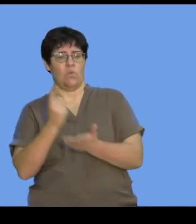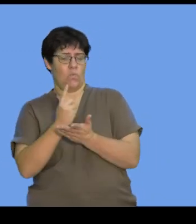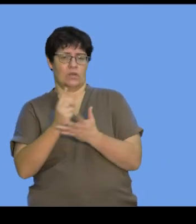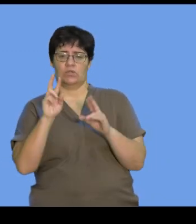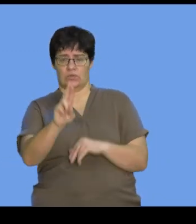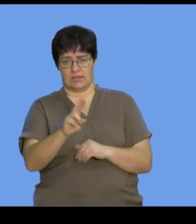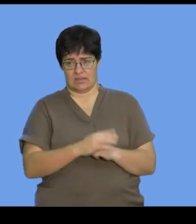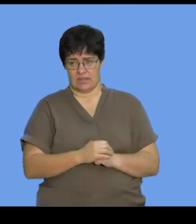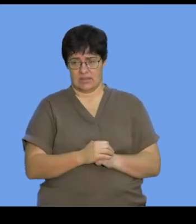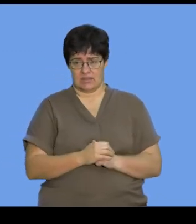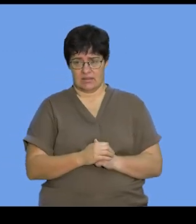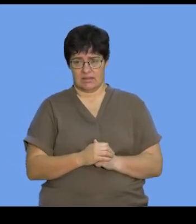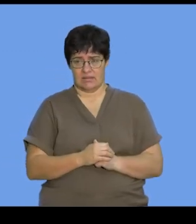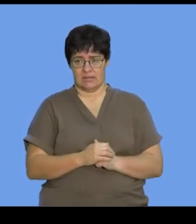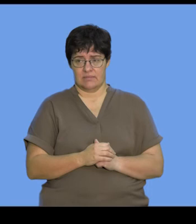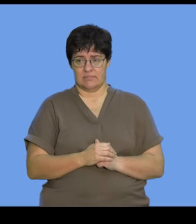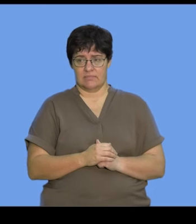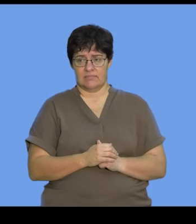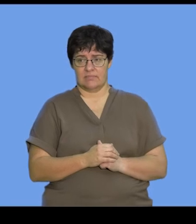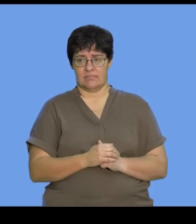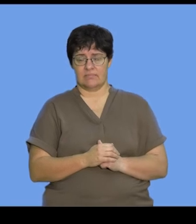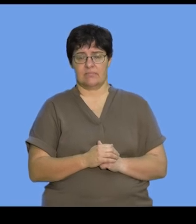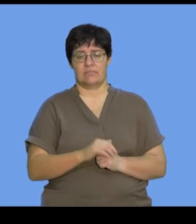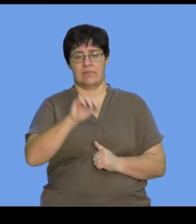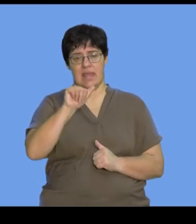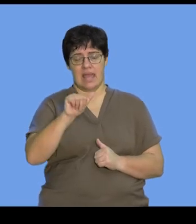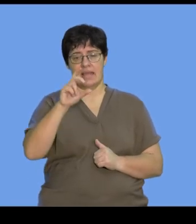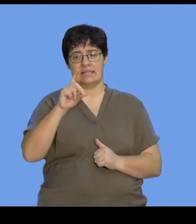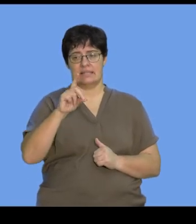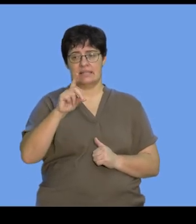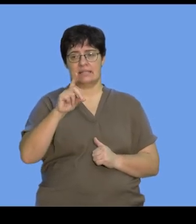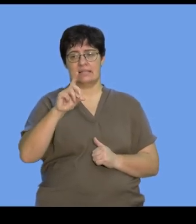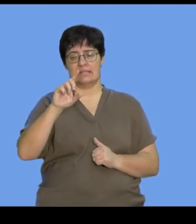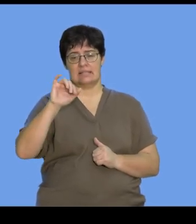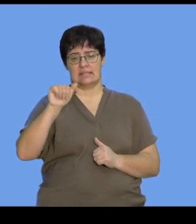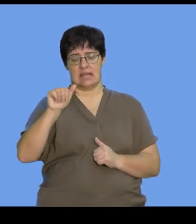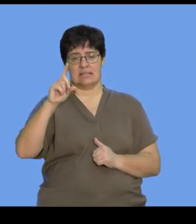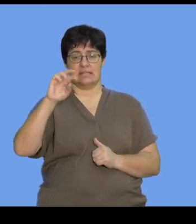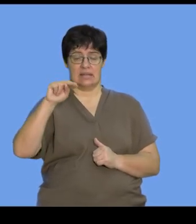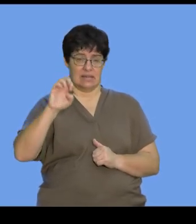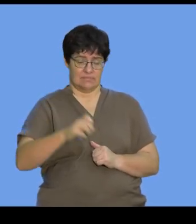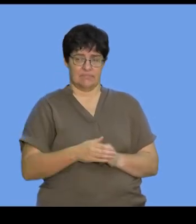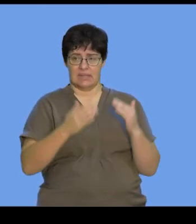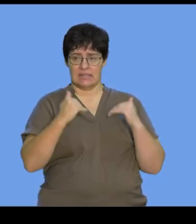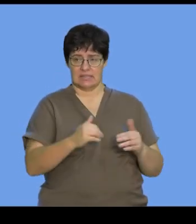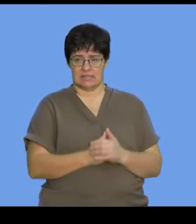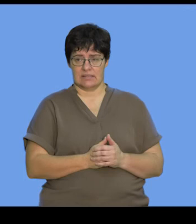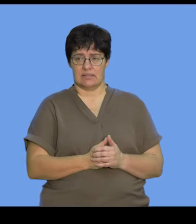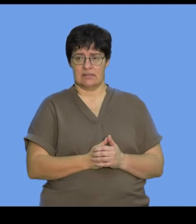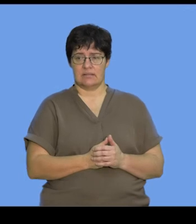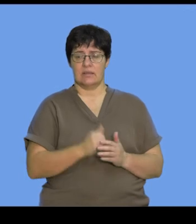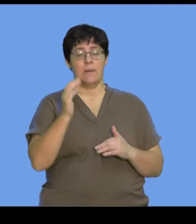So, the base that pairs with thymine would be your adenine-based pair. The next question, B.